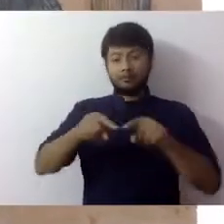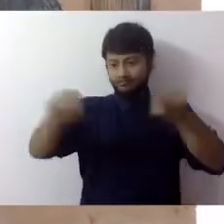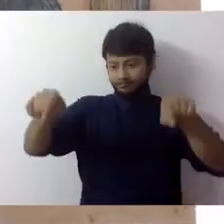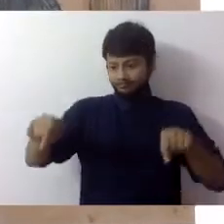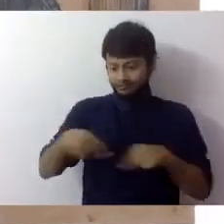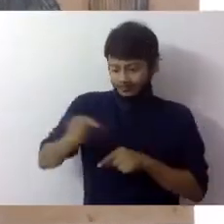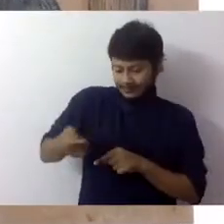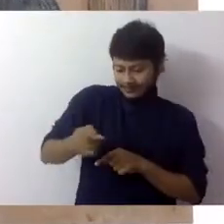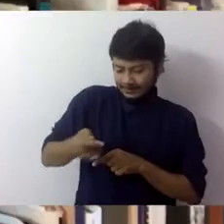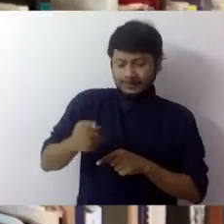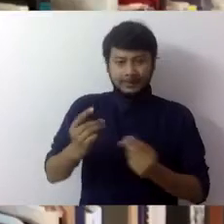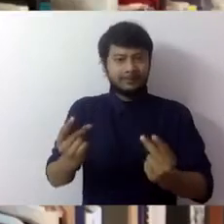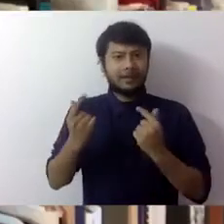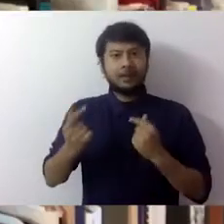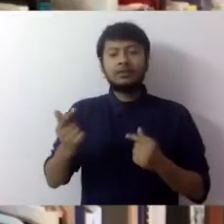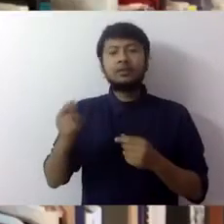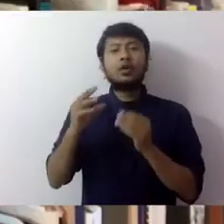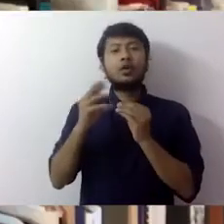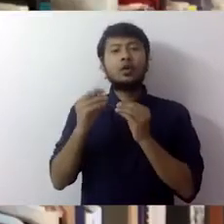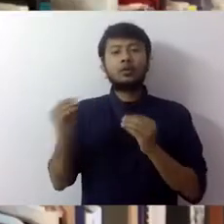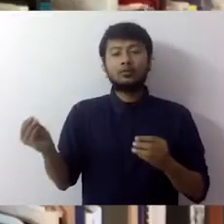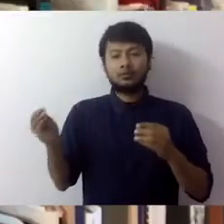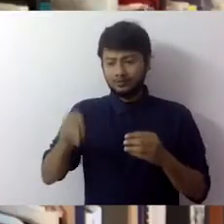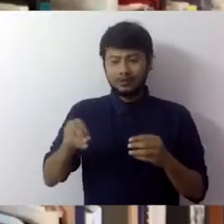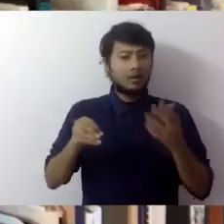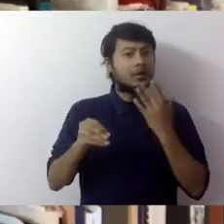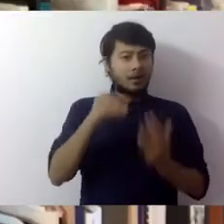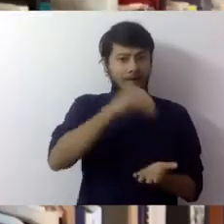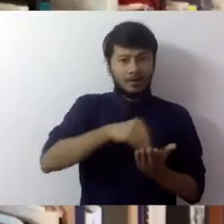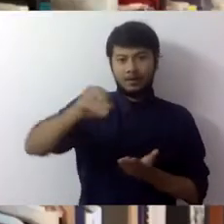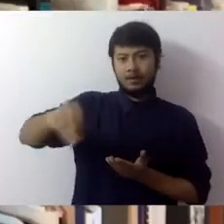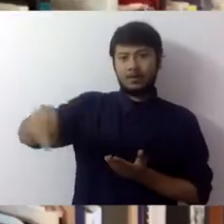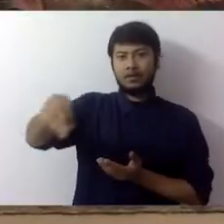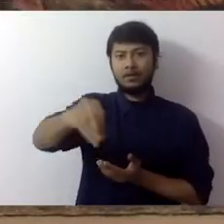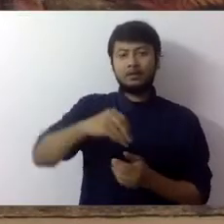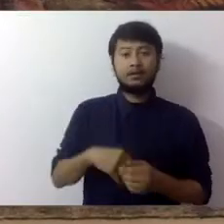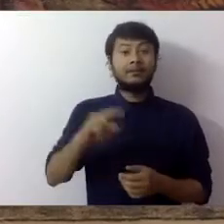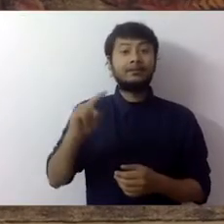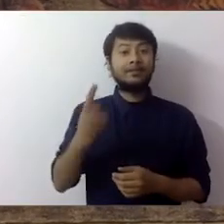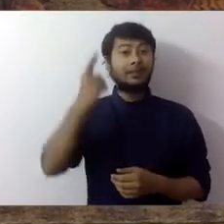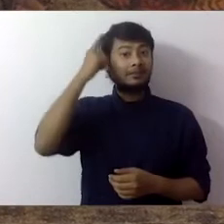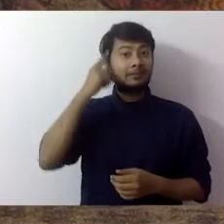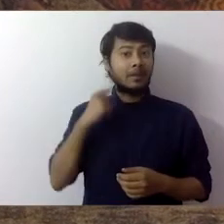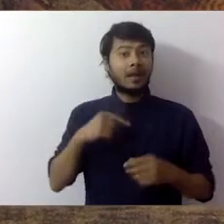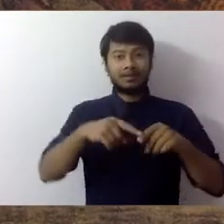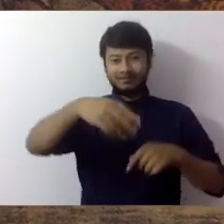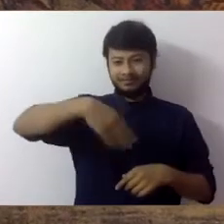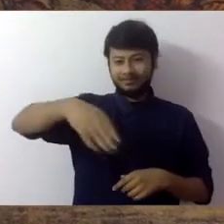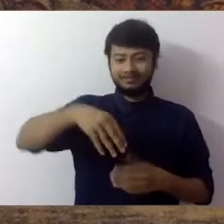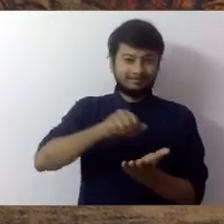colored using cotton swabs. This print was created in three stages. First it was printed in black.